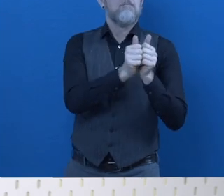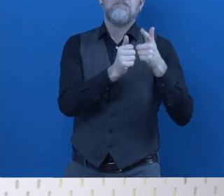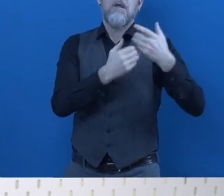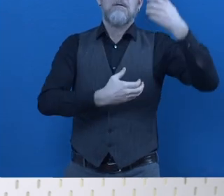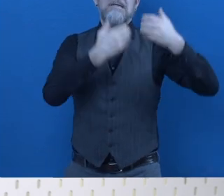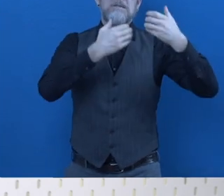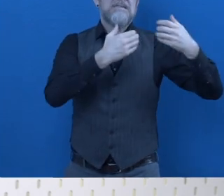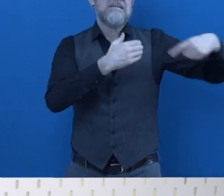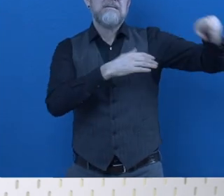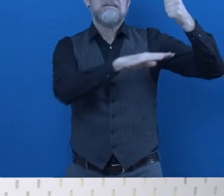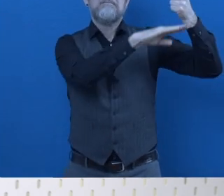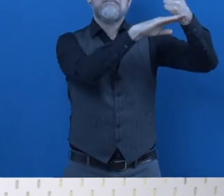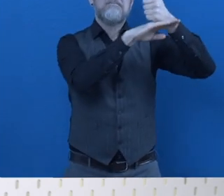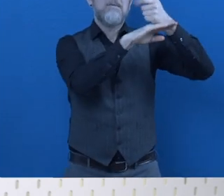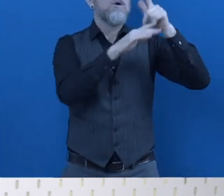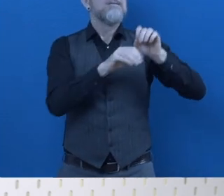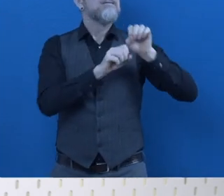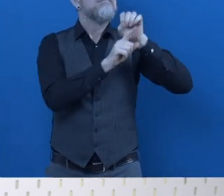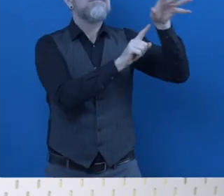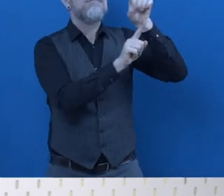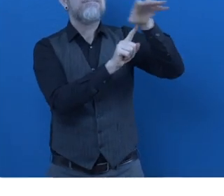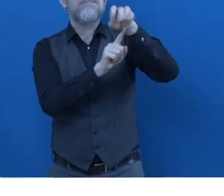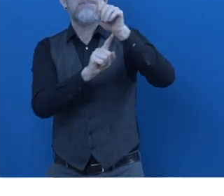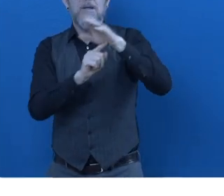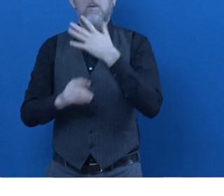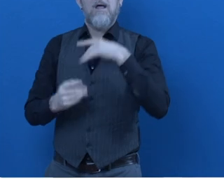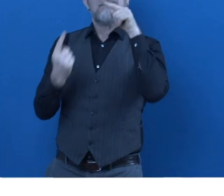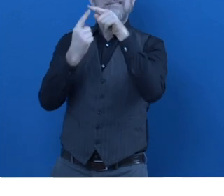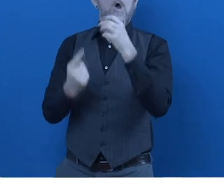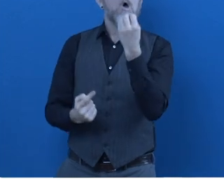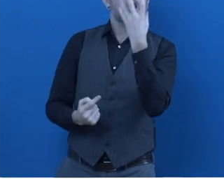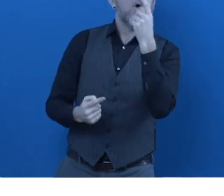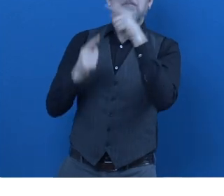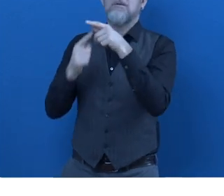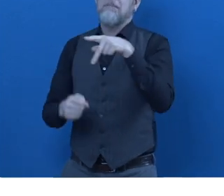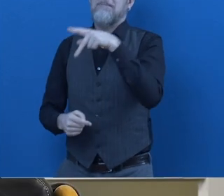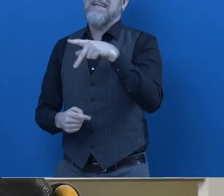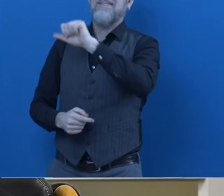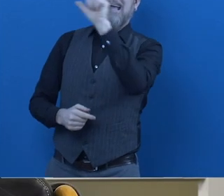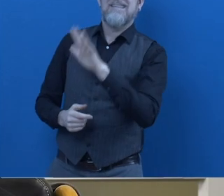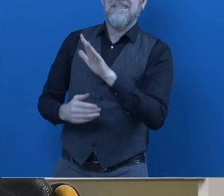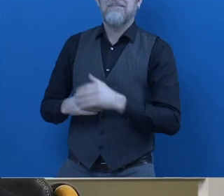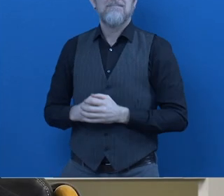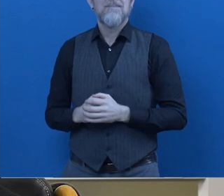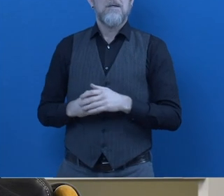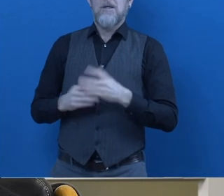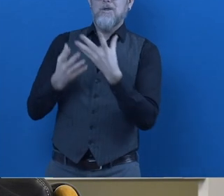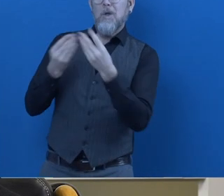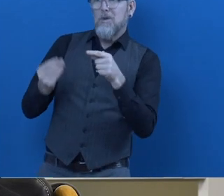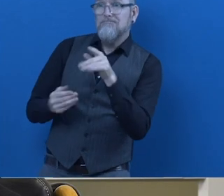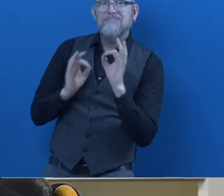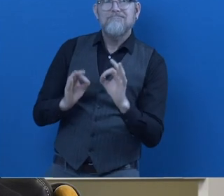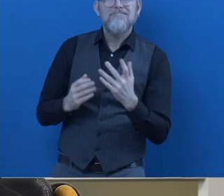corporate in Hong Kong and in Asia Pacific. How did this solution help you? Can a beneficiary? given me